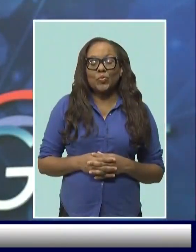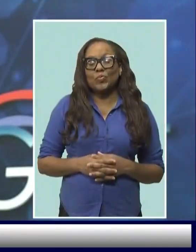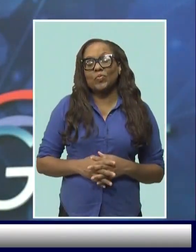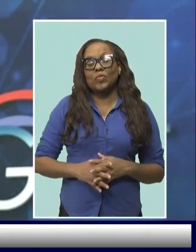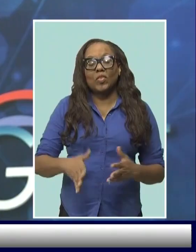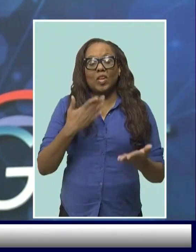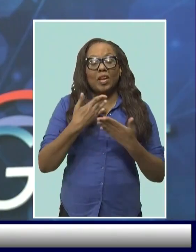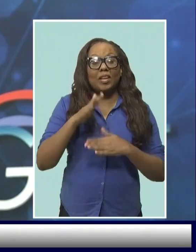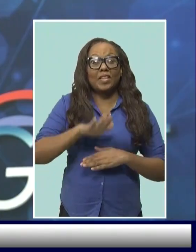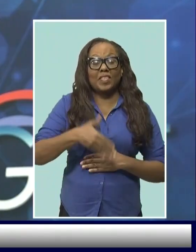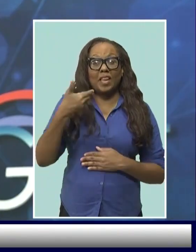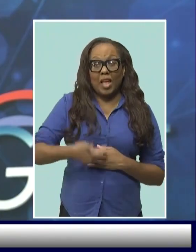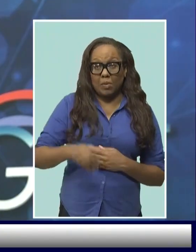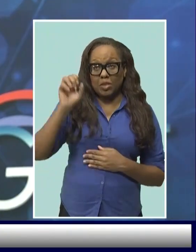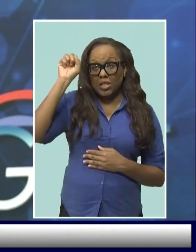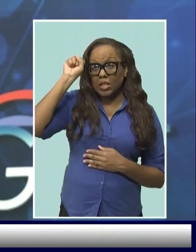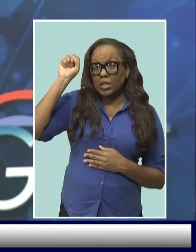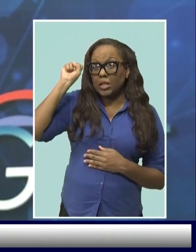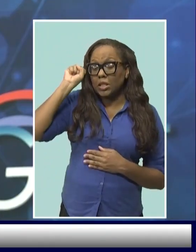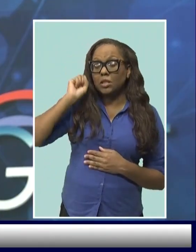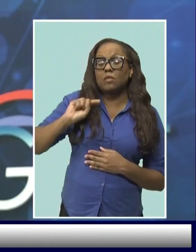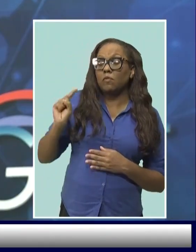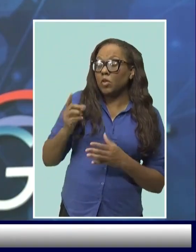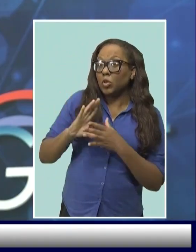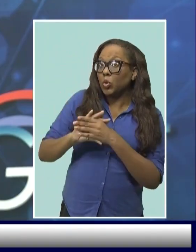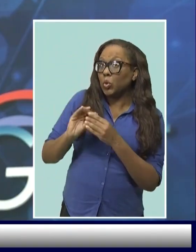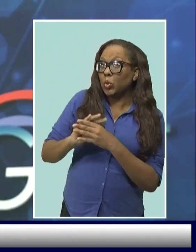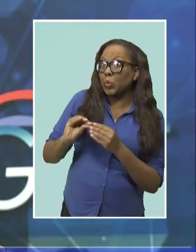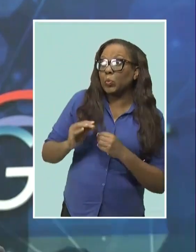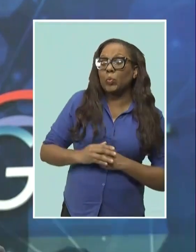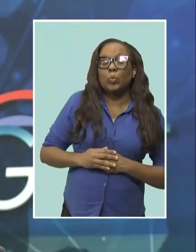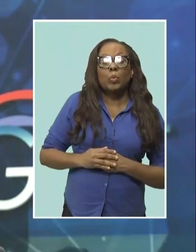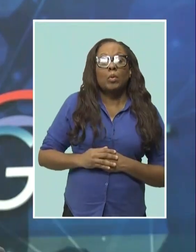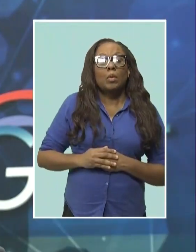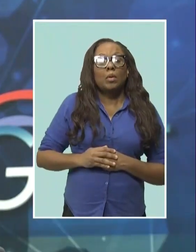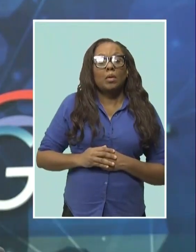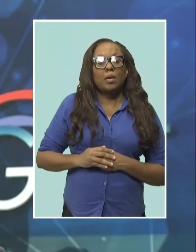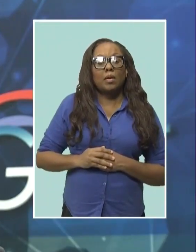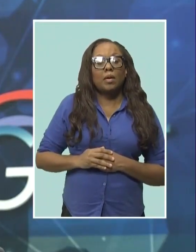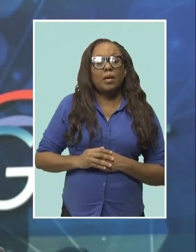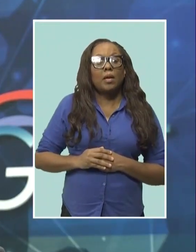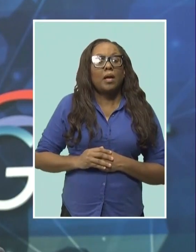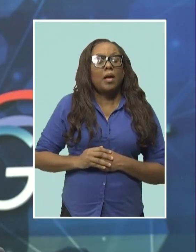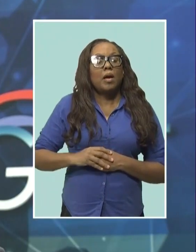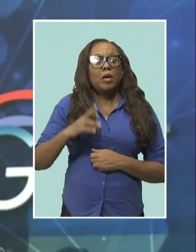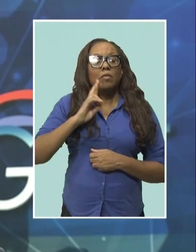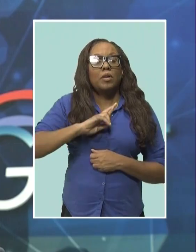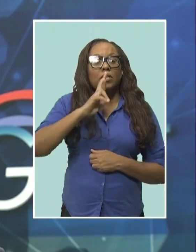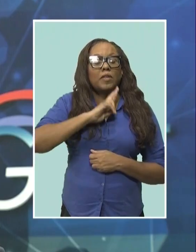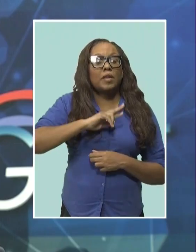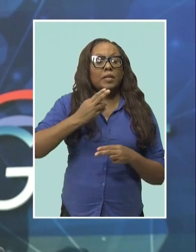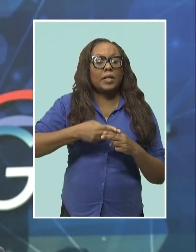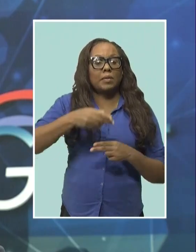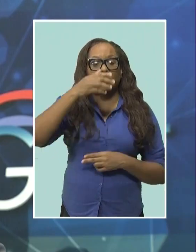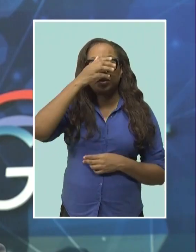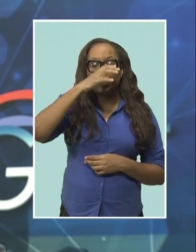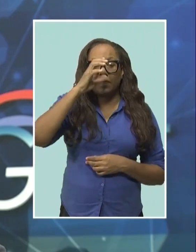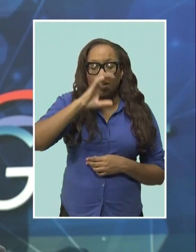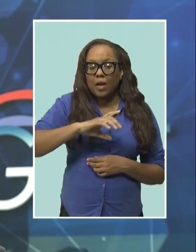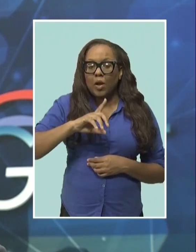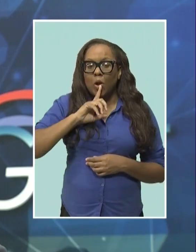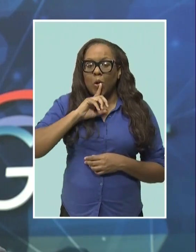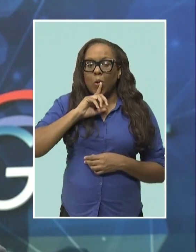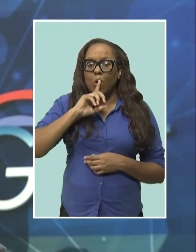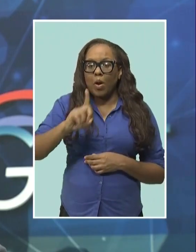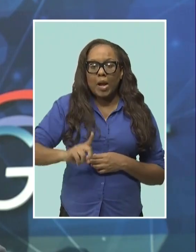Good evening, I'm Shane Seeley, leading the news at 7. Local fast-food chain Chafet restaurants created quite a stir in Manhattan, New